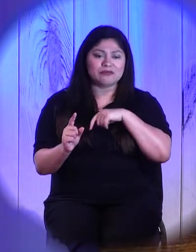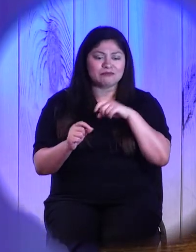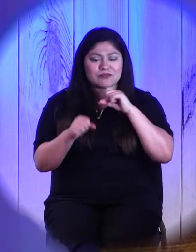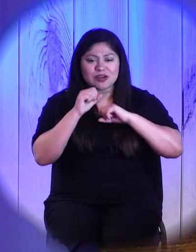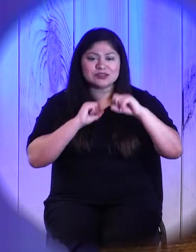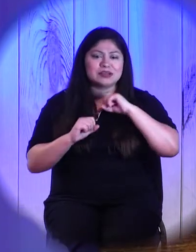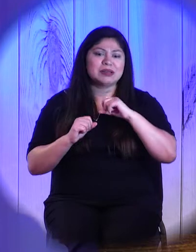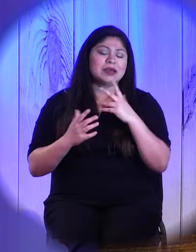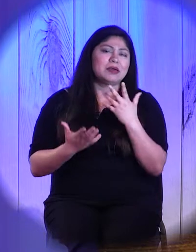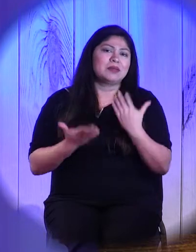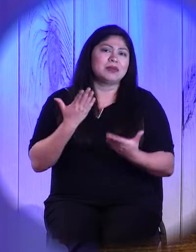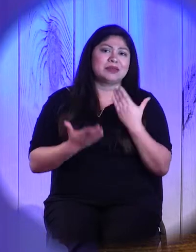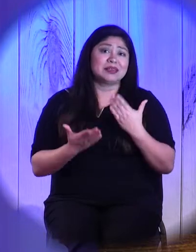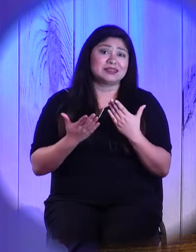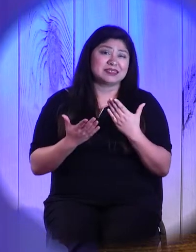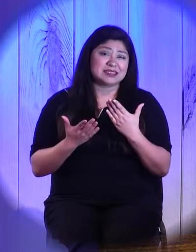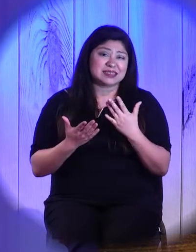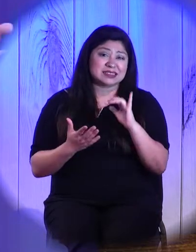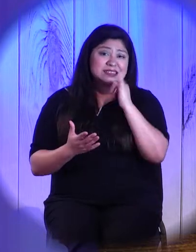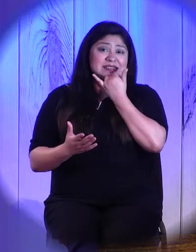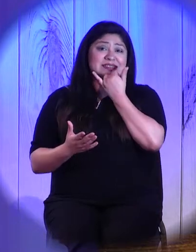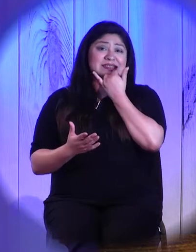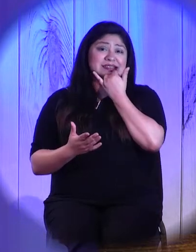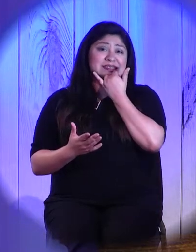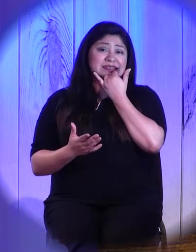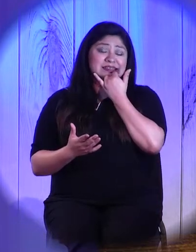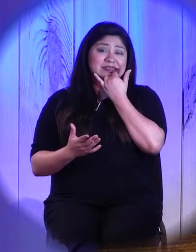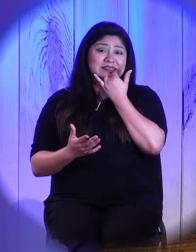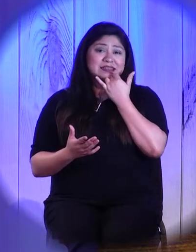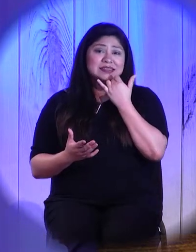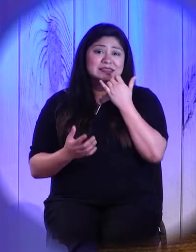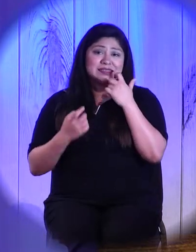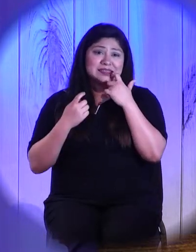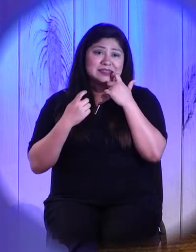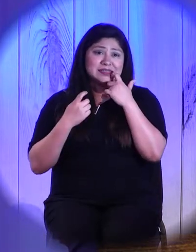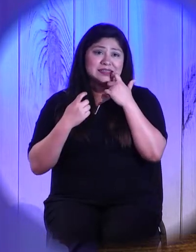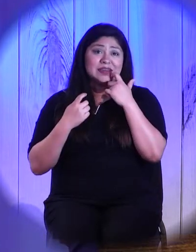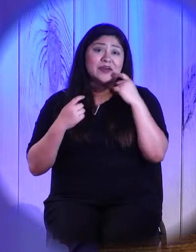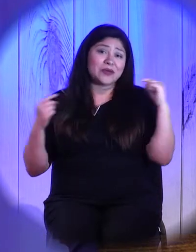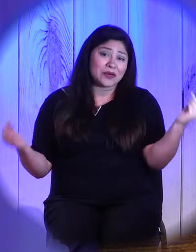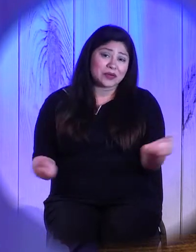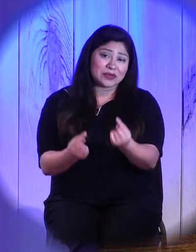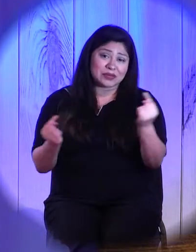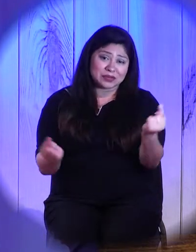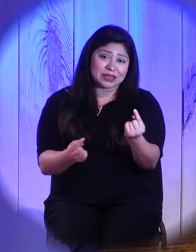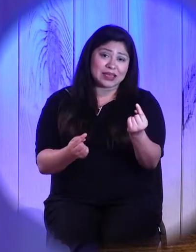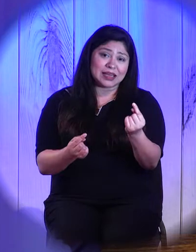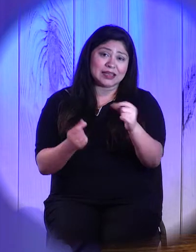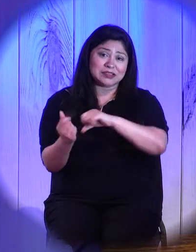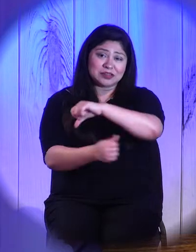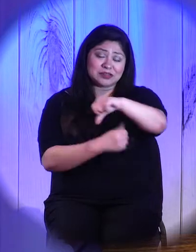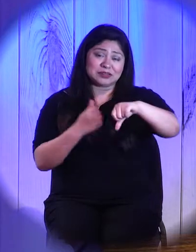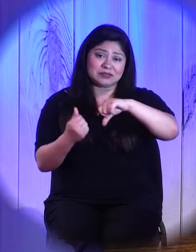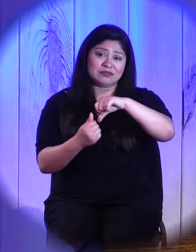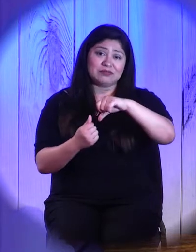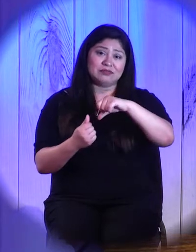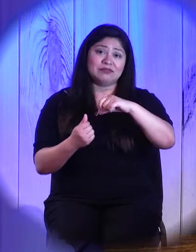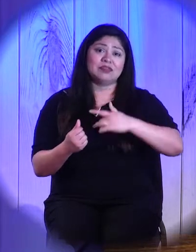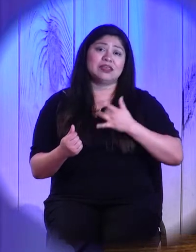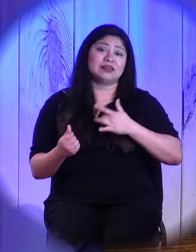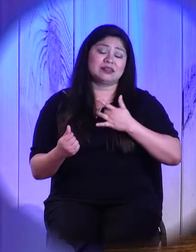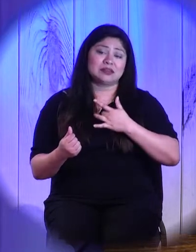unintentionally and sometimes in our sinfulness, even intentionally hurt each other's feelings and harm one another.